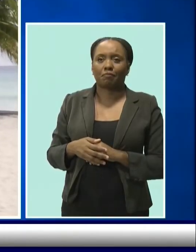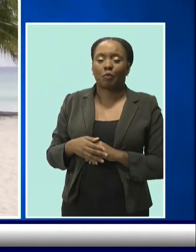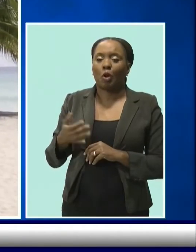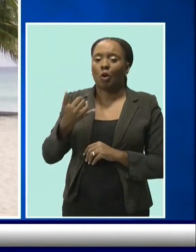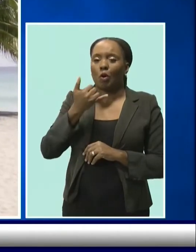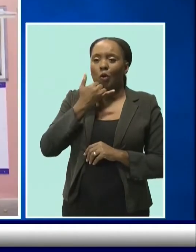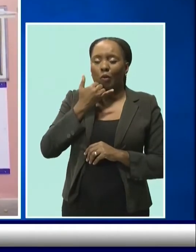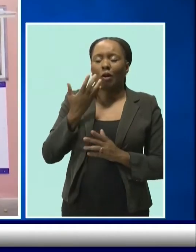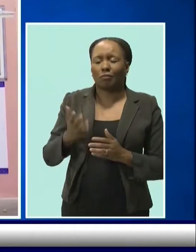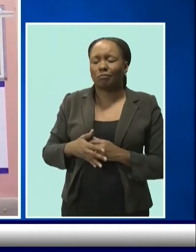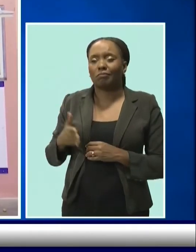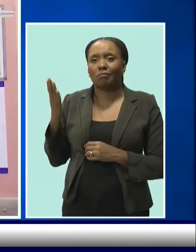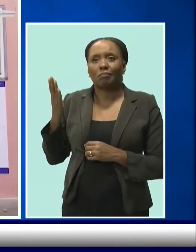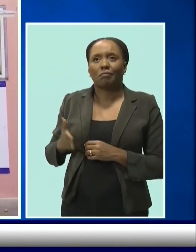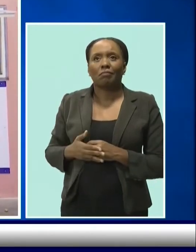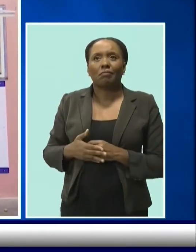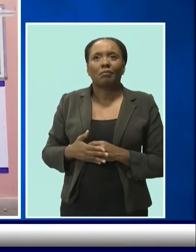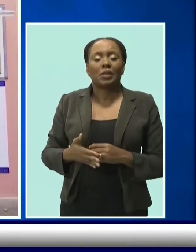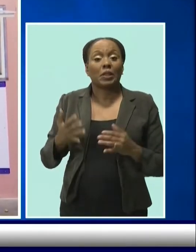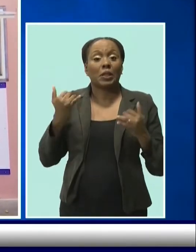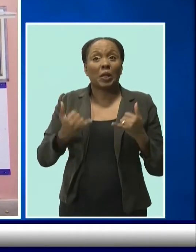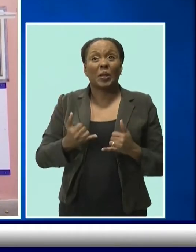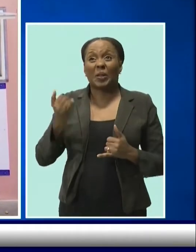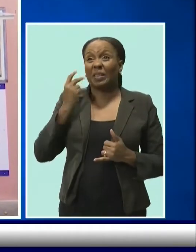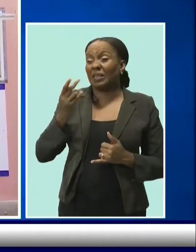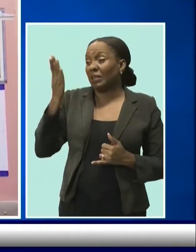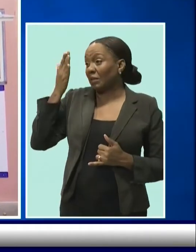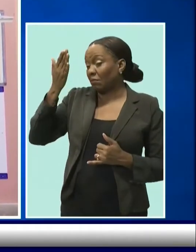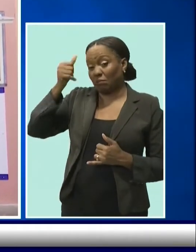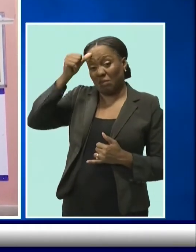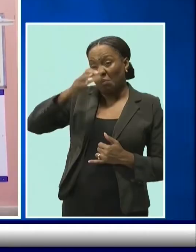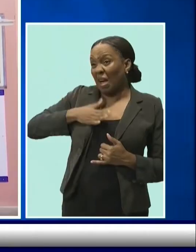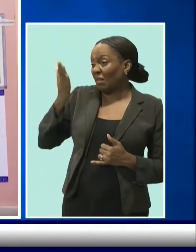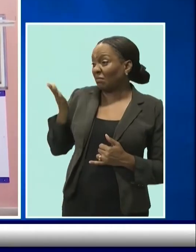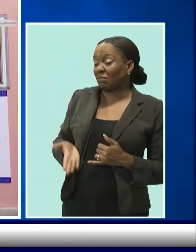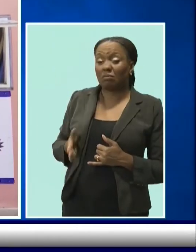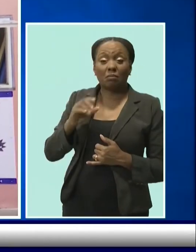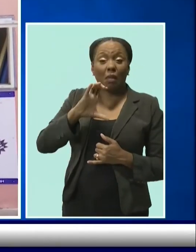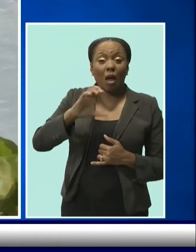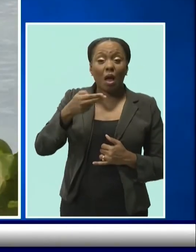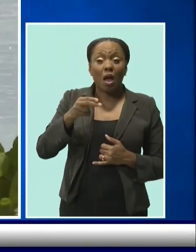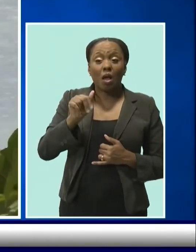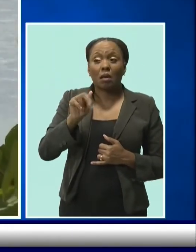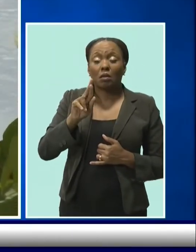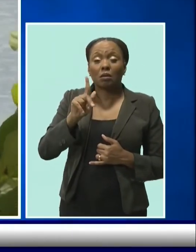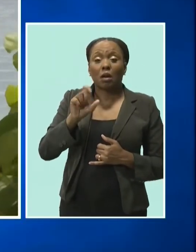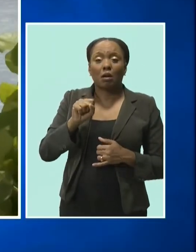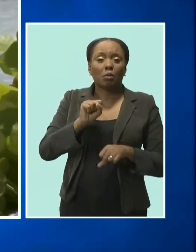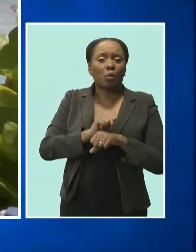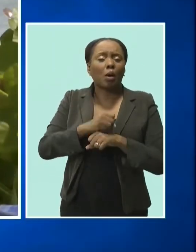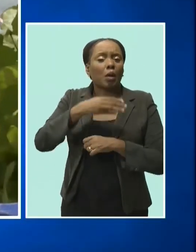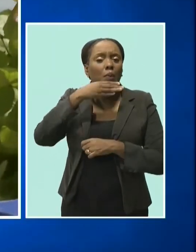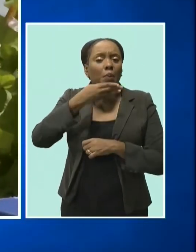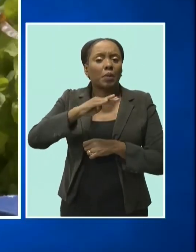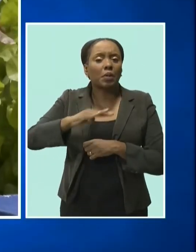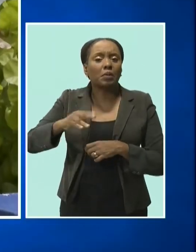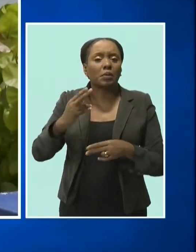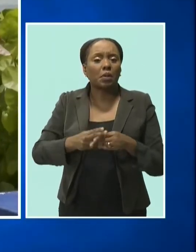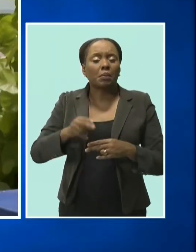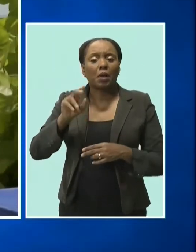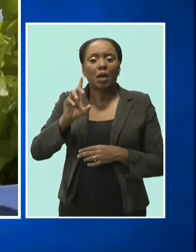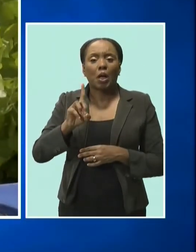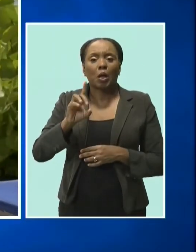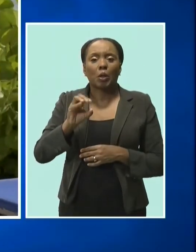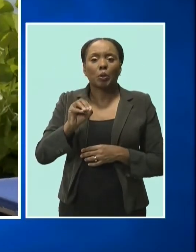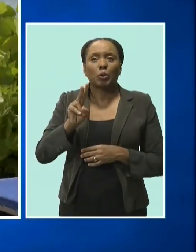watersport operator Charles Penny Pilgrim of Charles Watersport at Dover Beach Christchurch. He says the tourists are